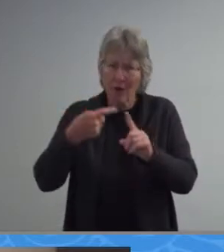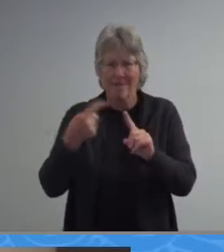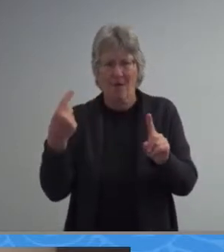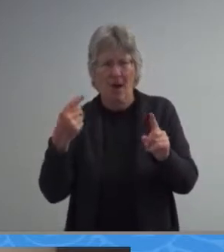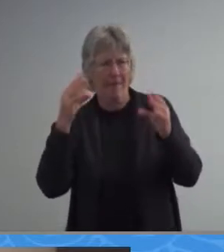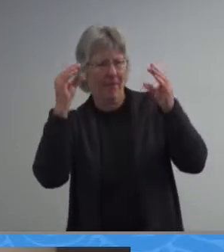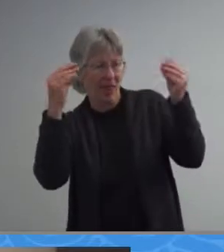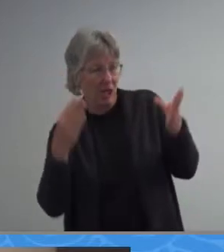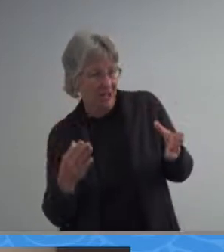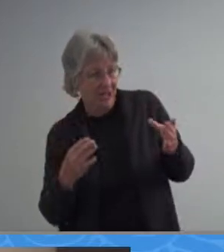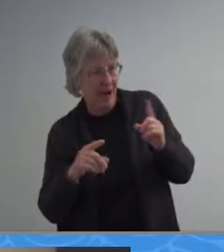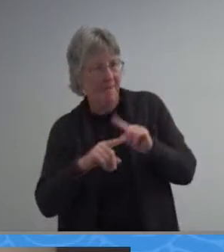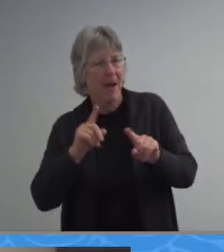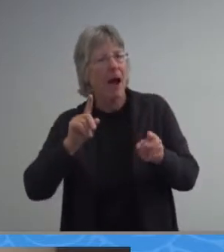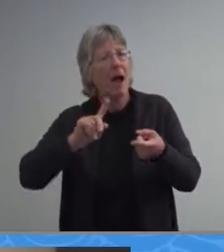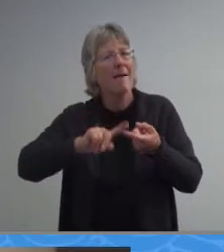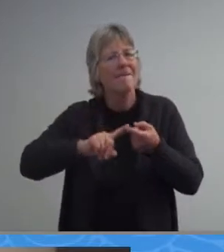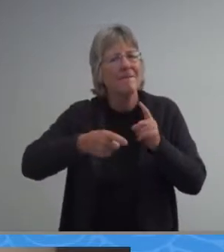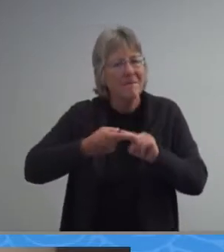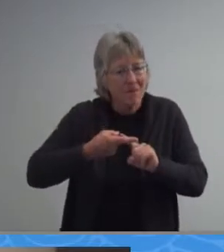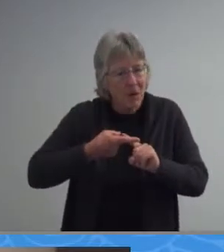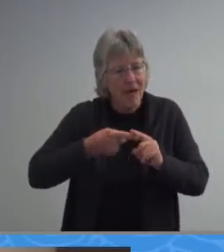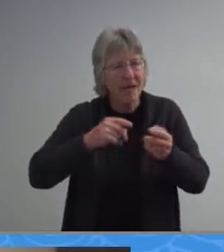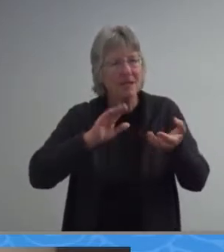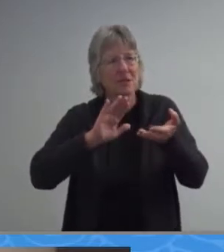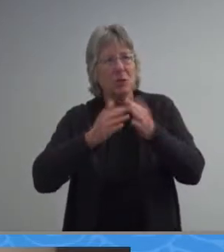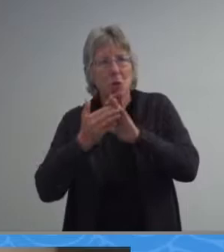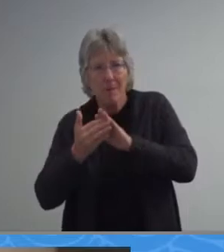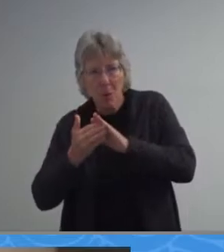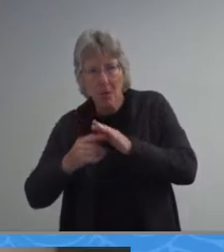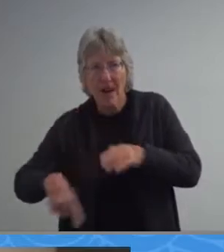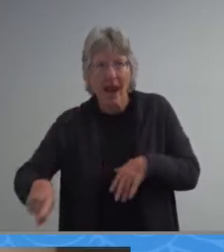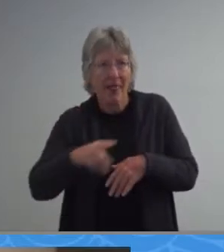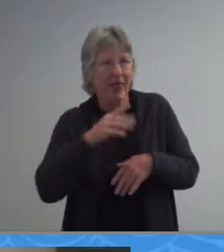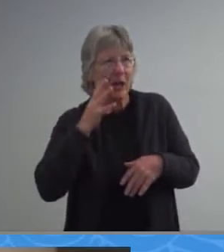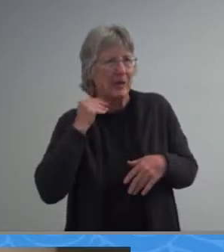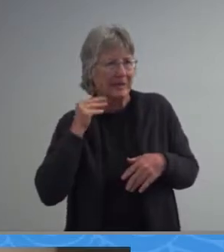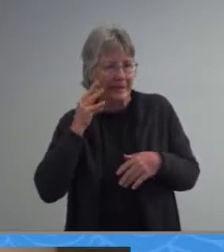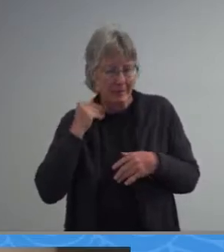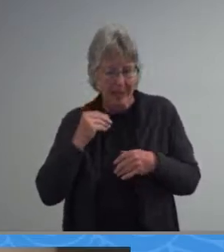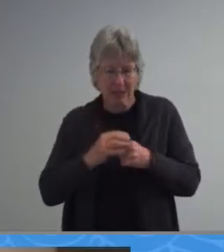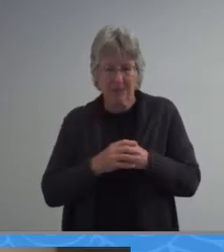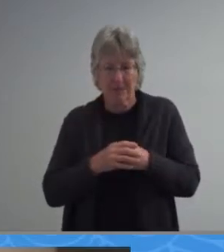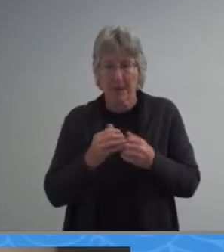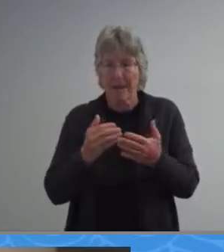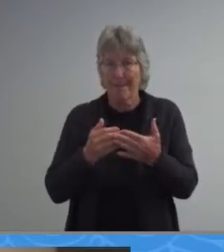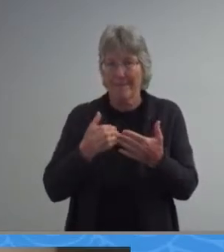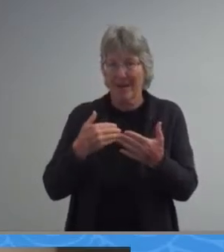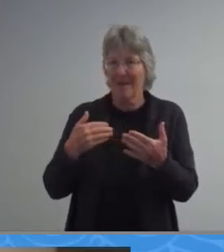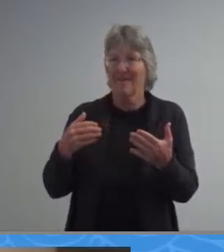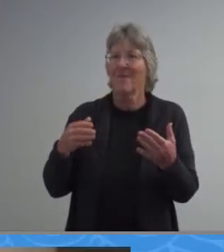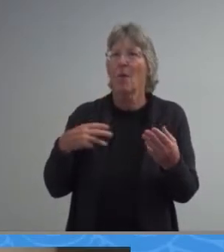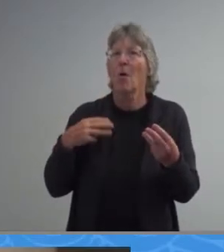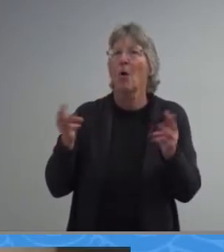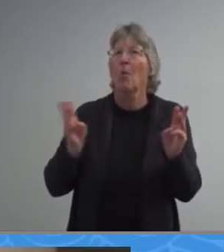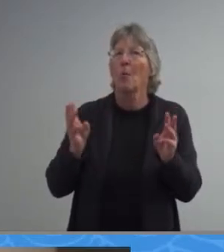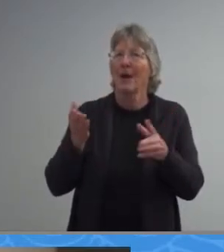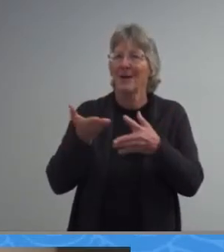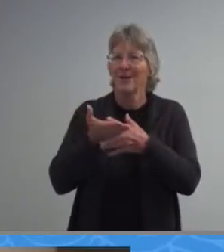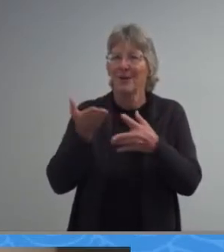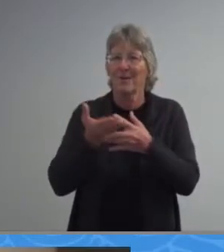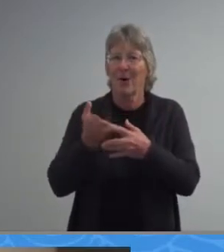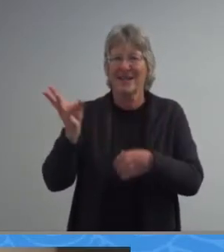their friends their communities and their lived experiences before winter break our six time